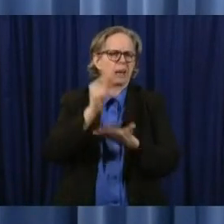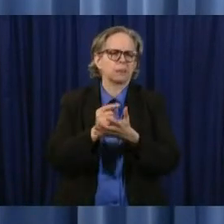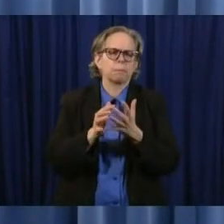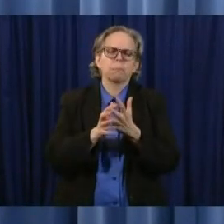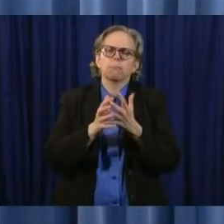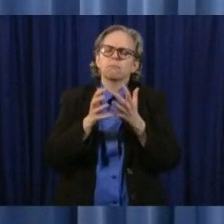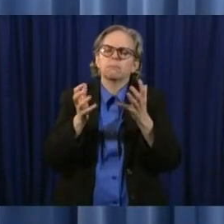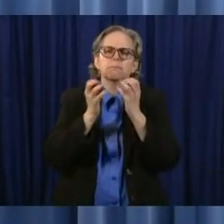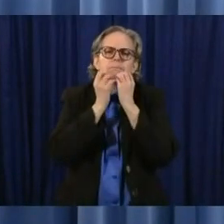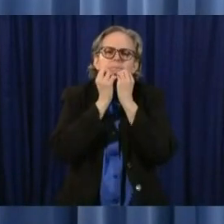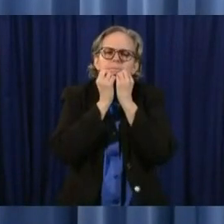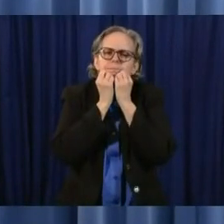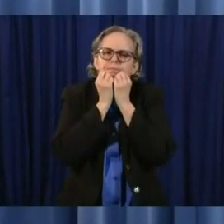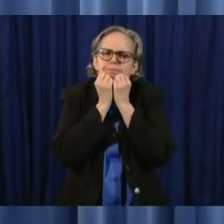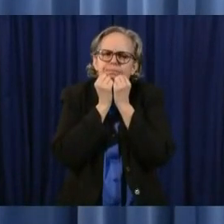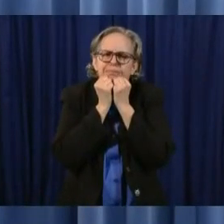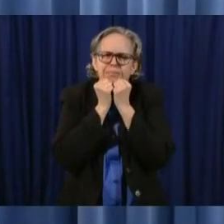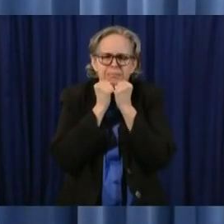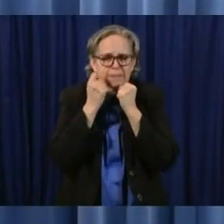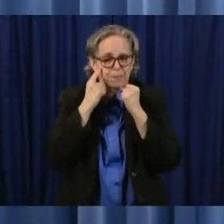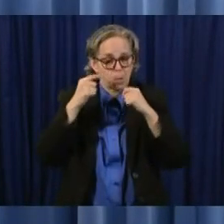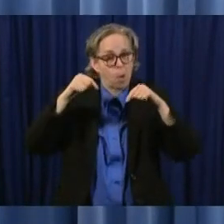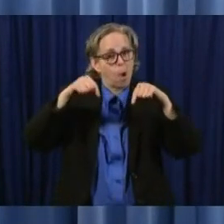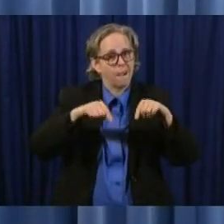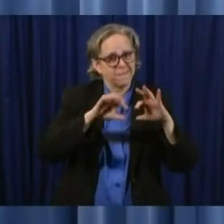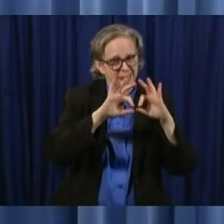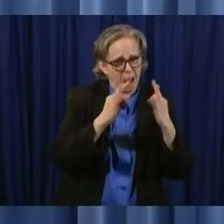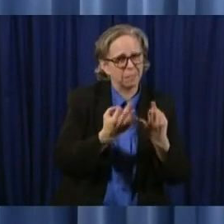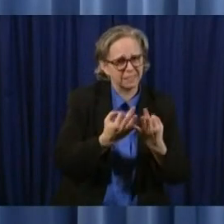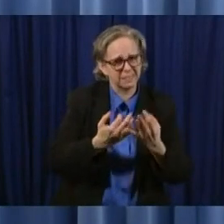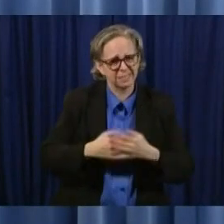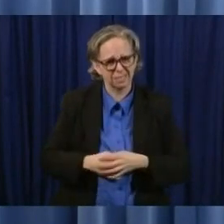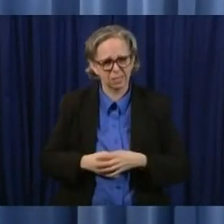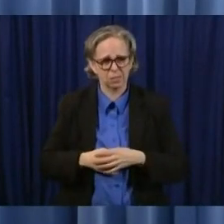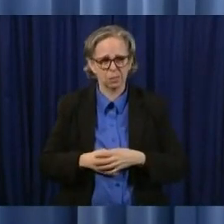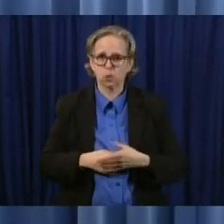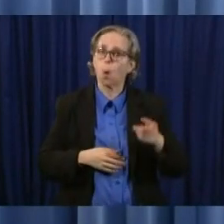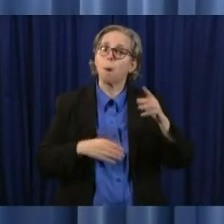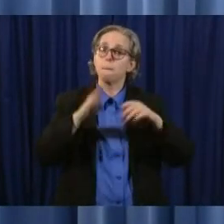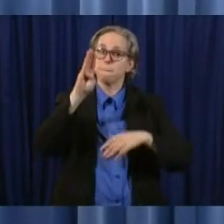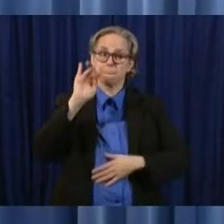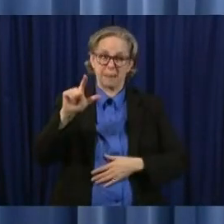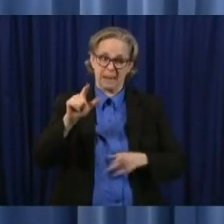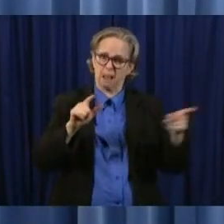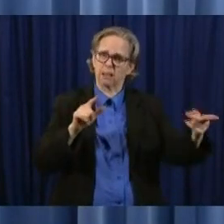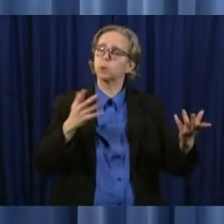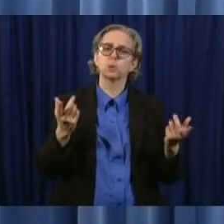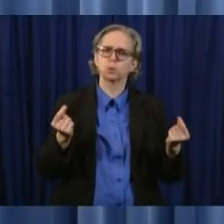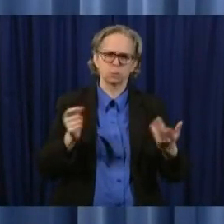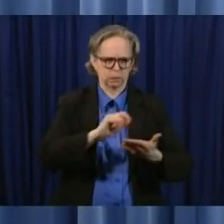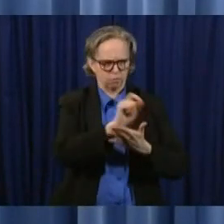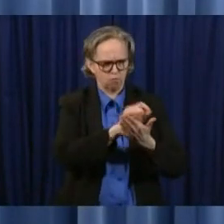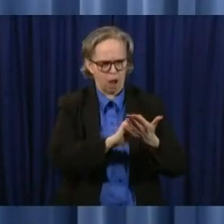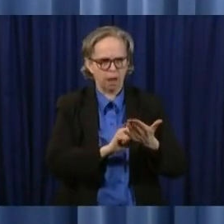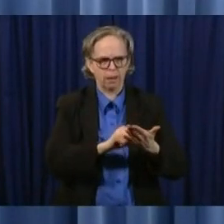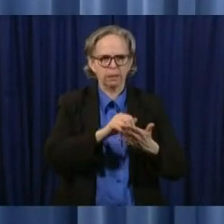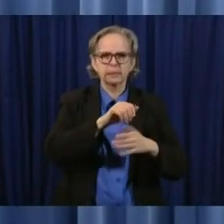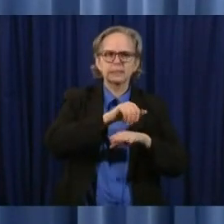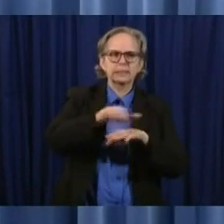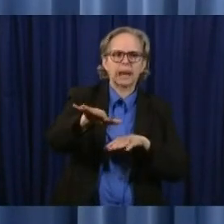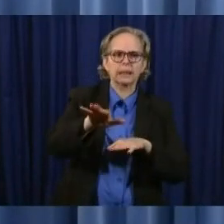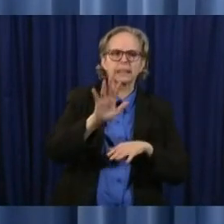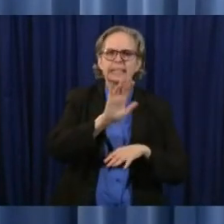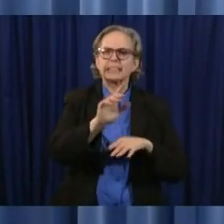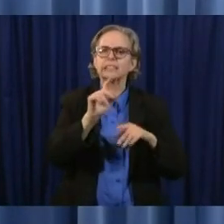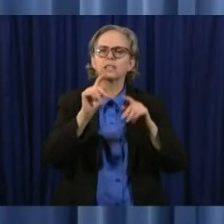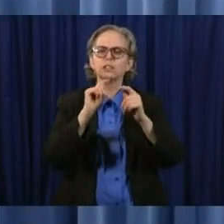families and so I want to share a portion of something that that Bill wrote to his track team just